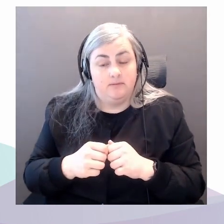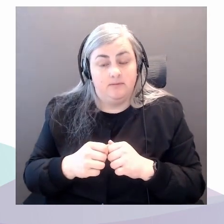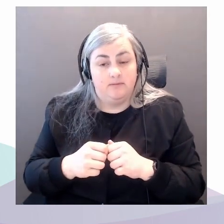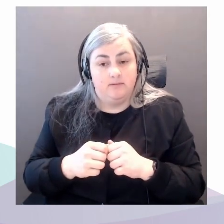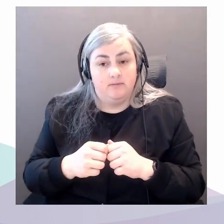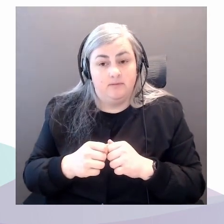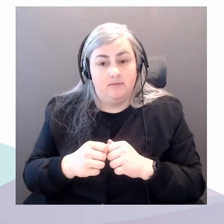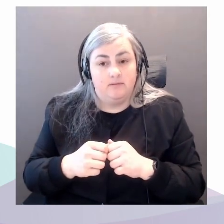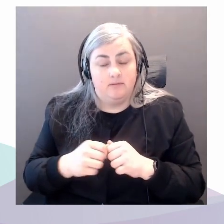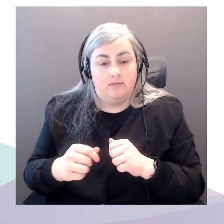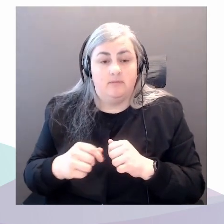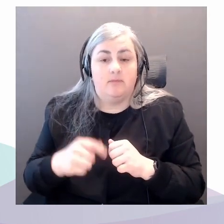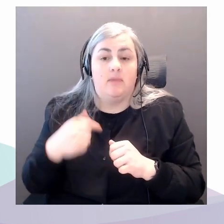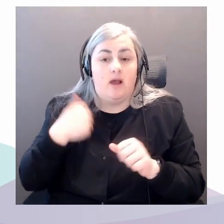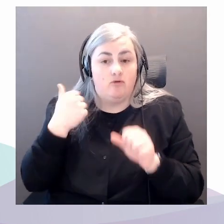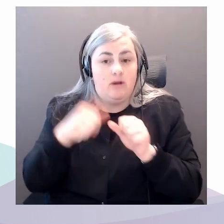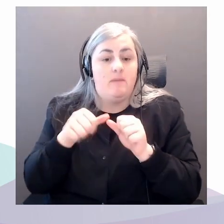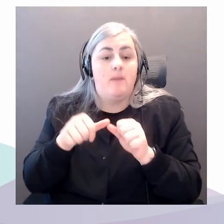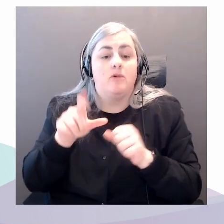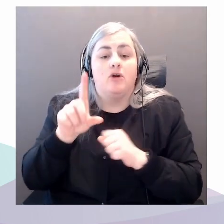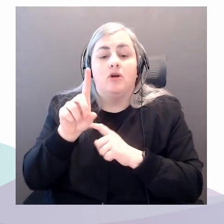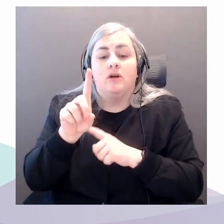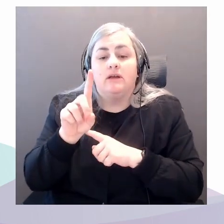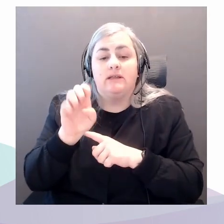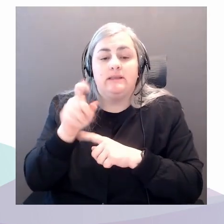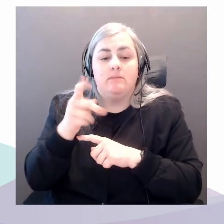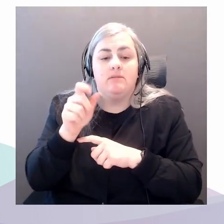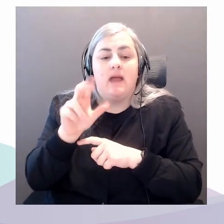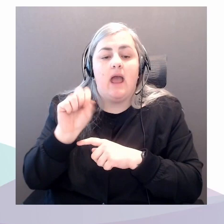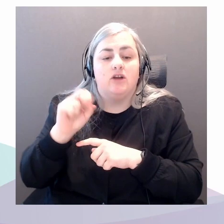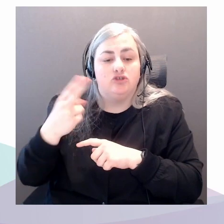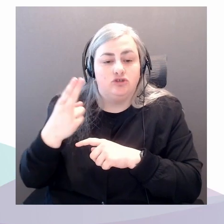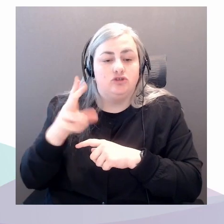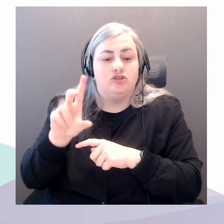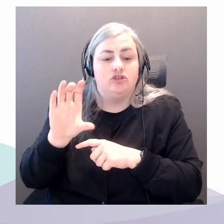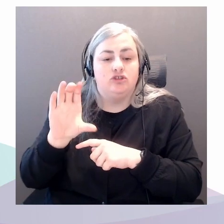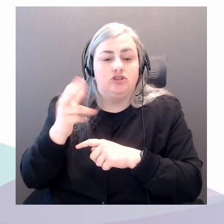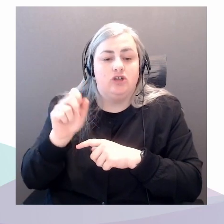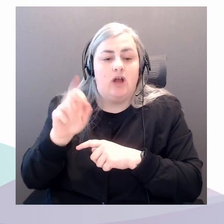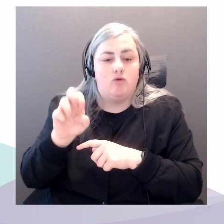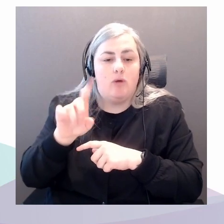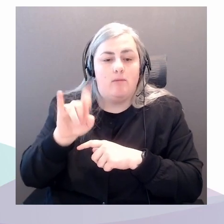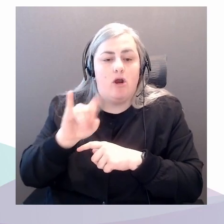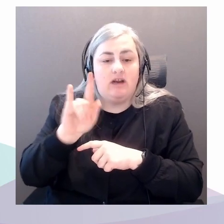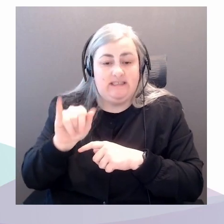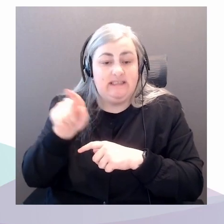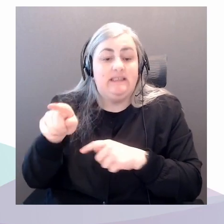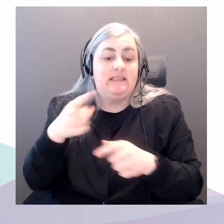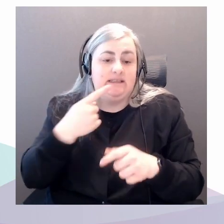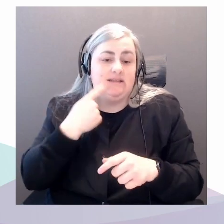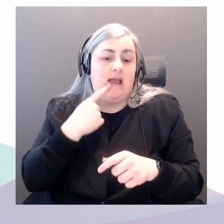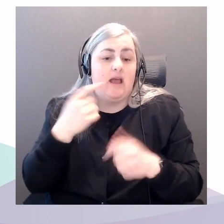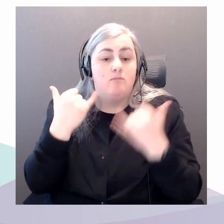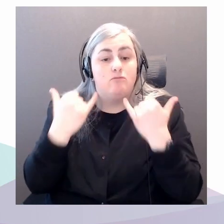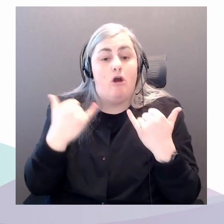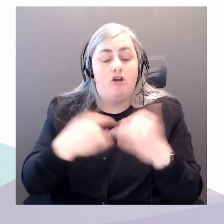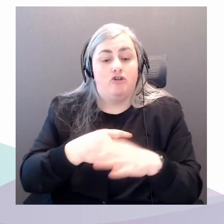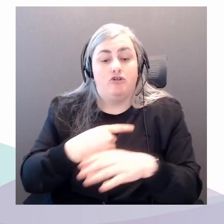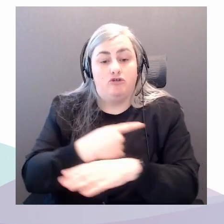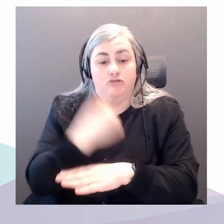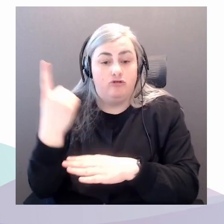something to the effect that the mansion of modern freedoms is built on an ever expanding